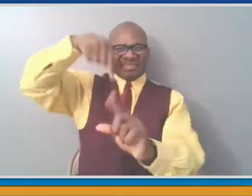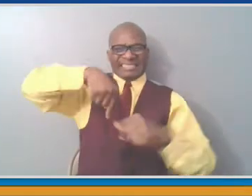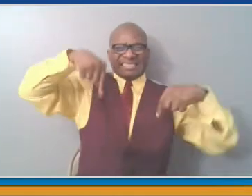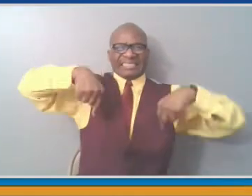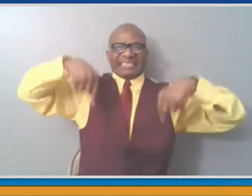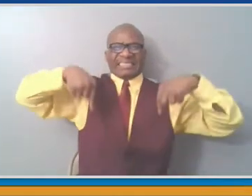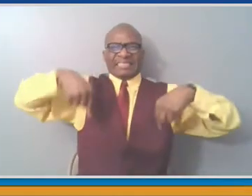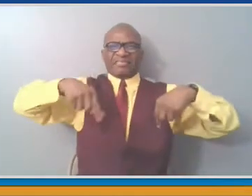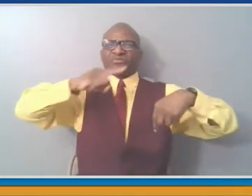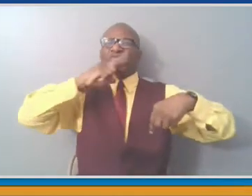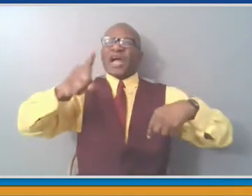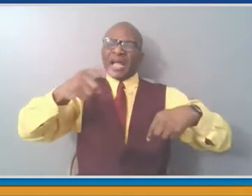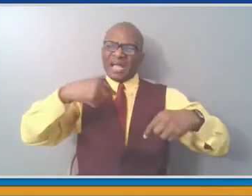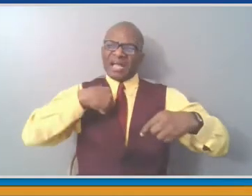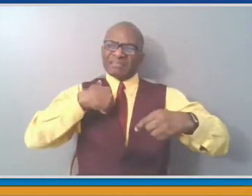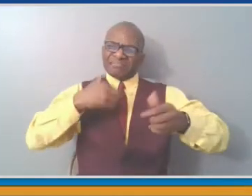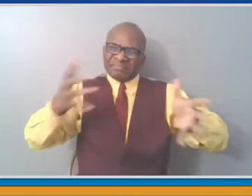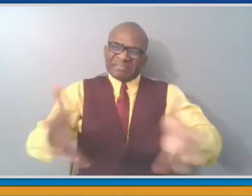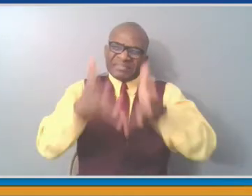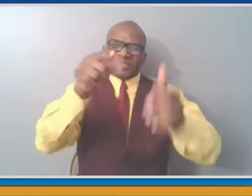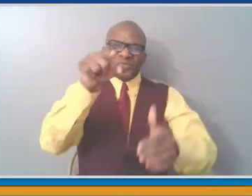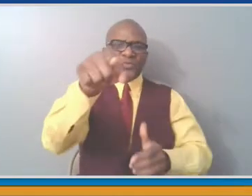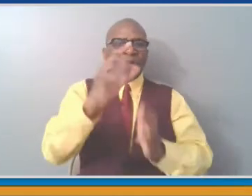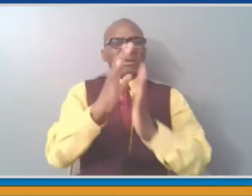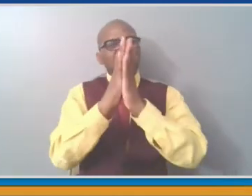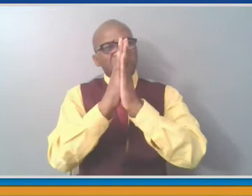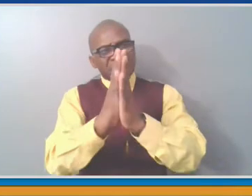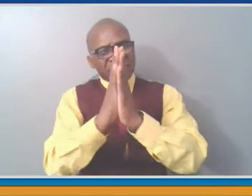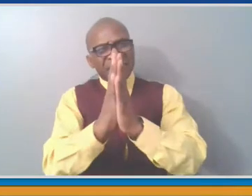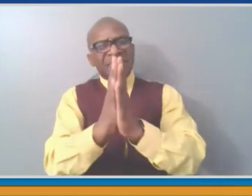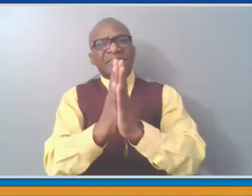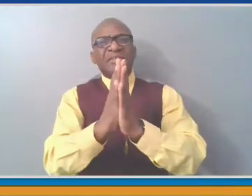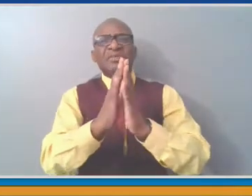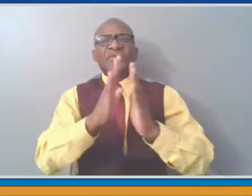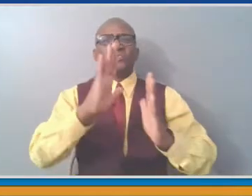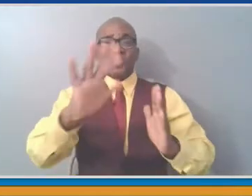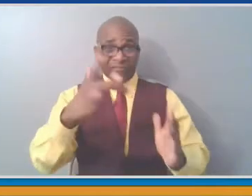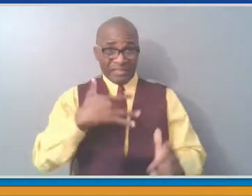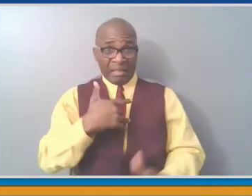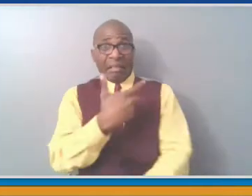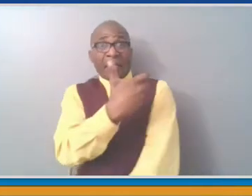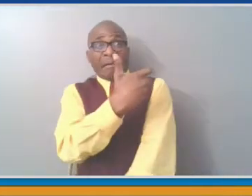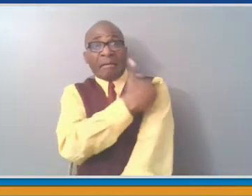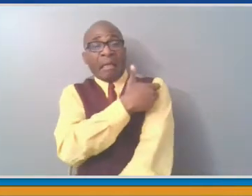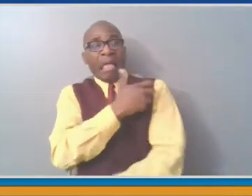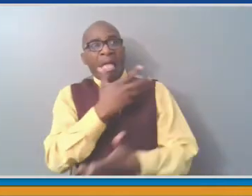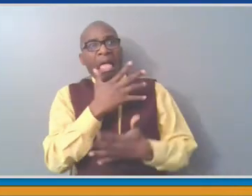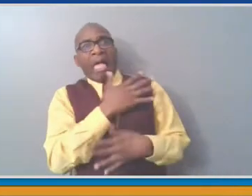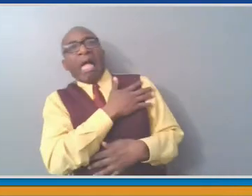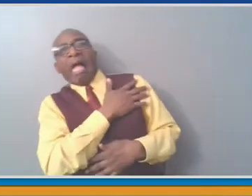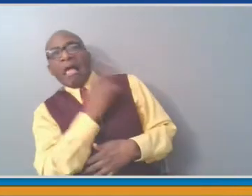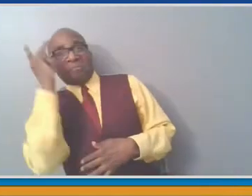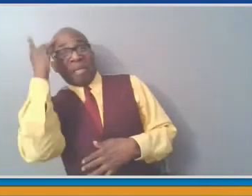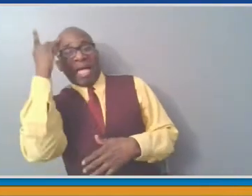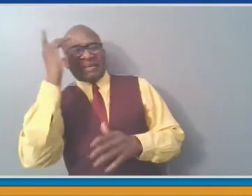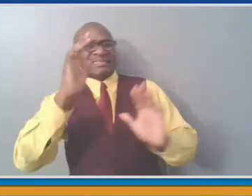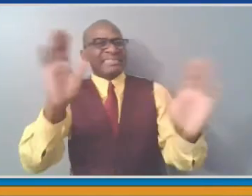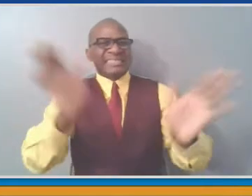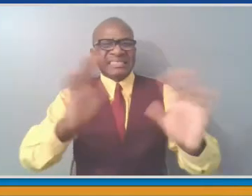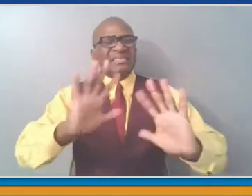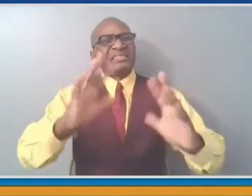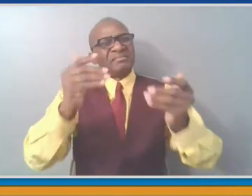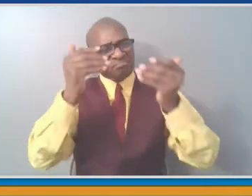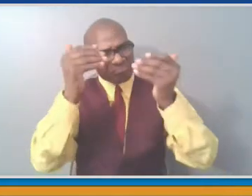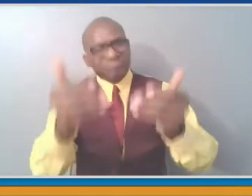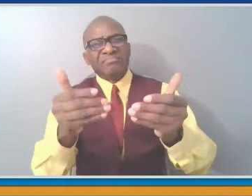about taking the vaccine is don't take my word for it. Don't take their word for it. Talk to your own doctor. Talk to your own care